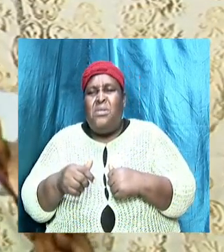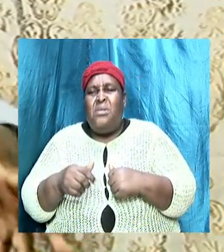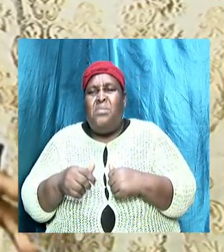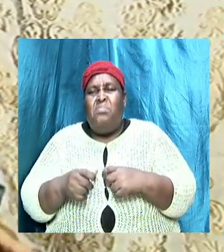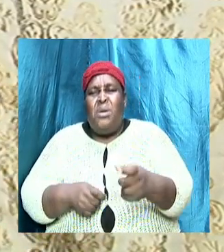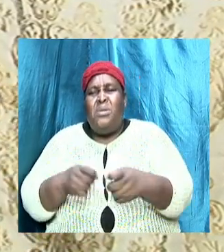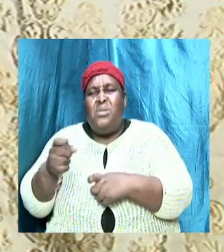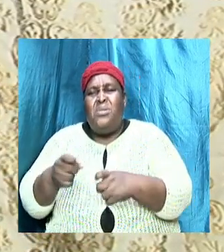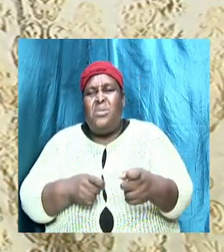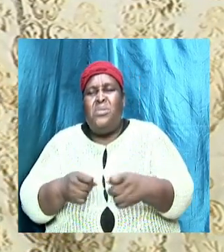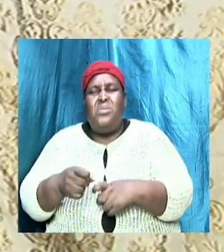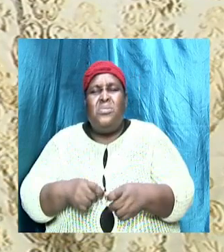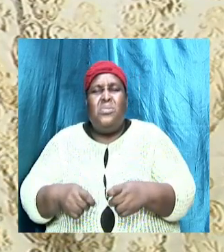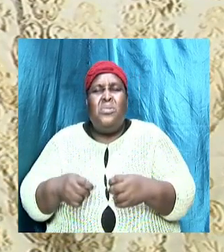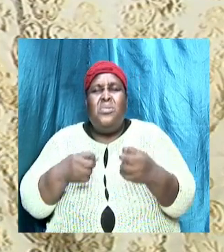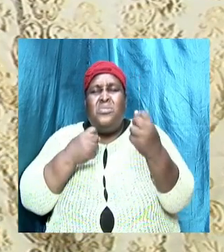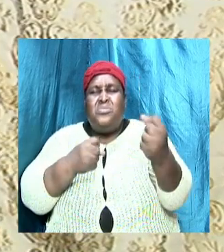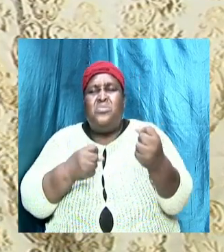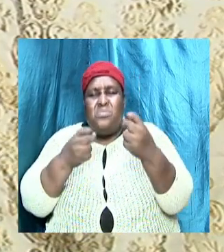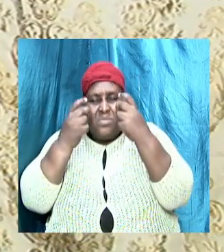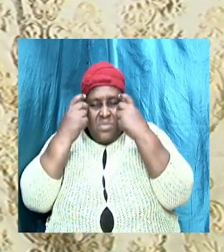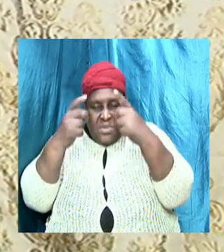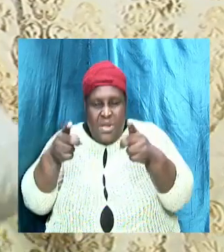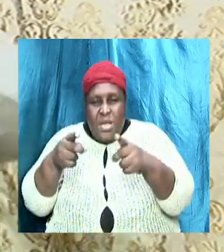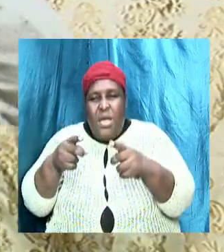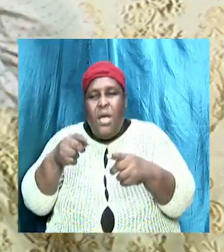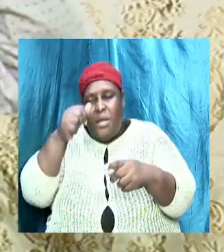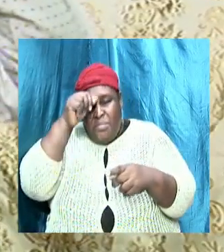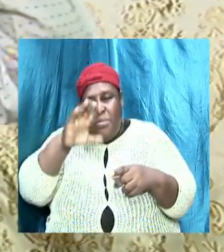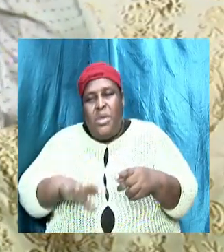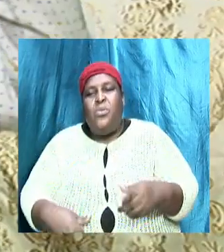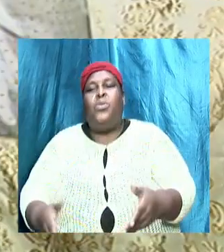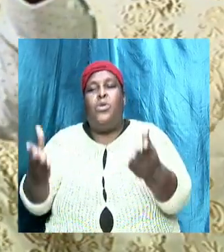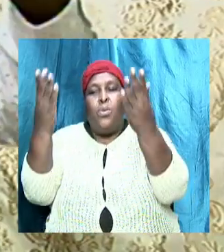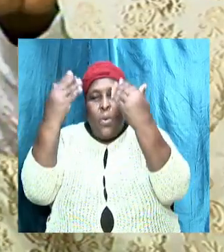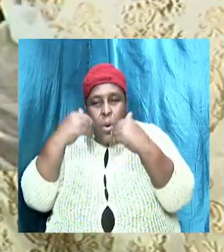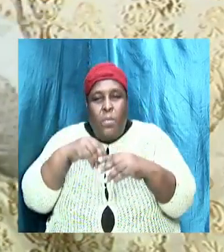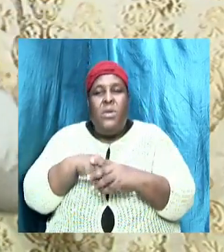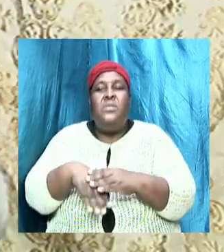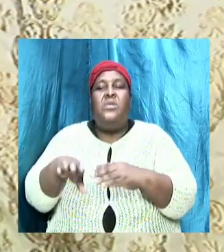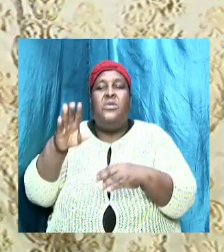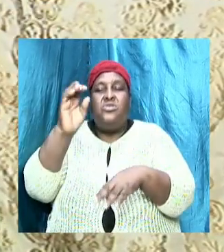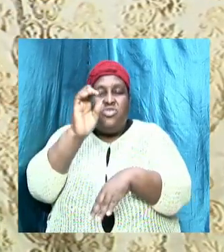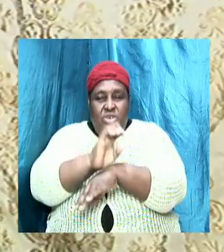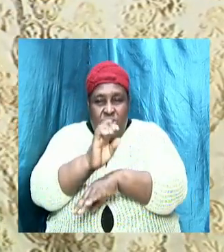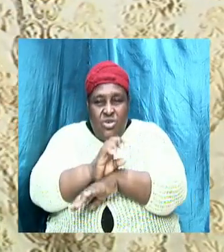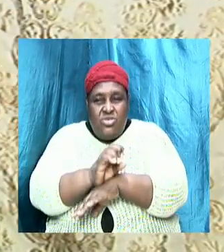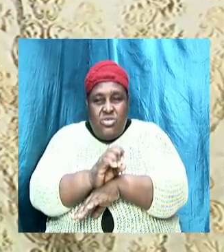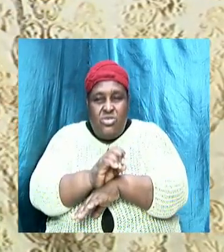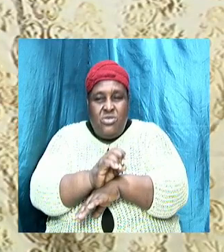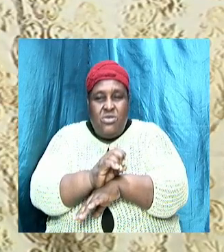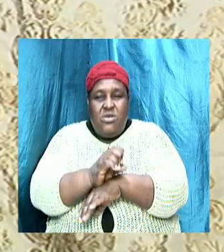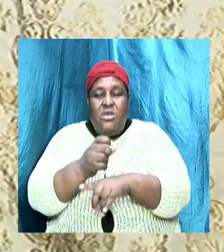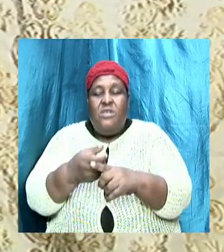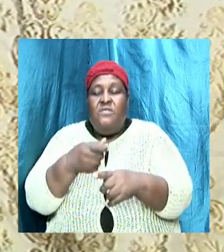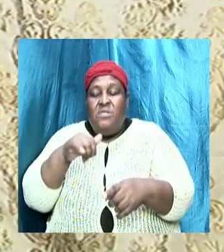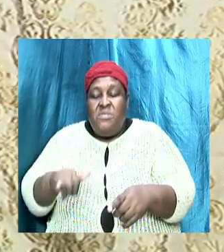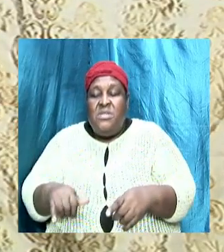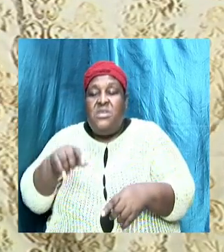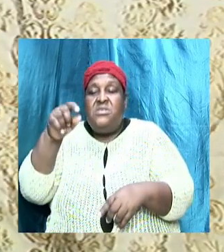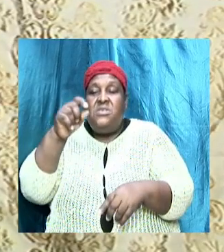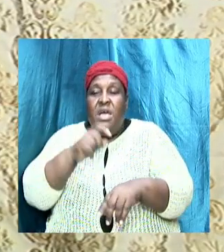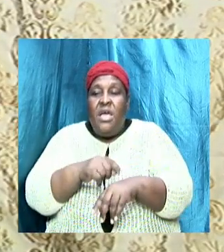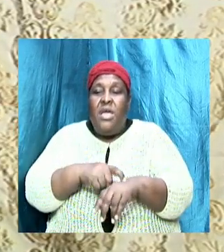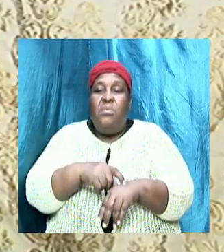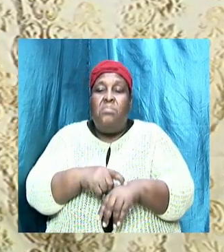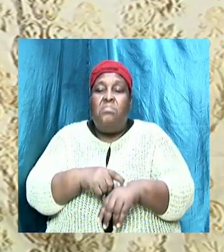will creep in unaware I want us to know that it happened from that time and today church it is no different it is